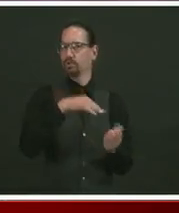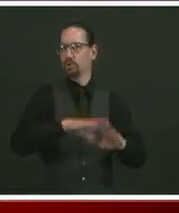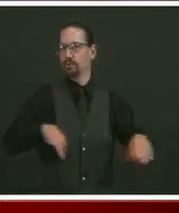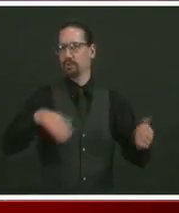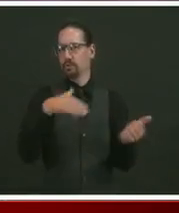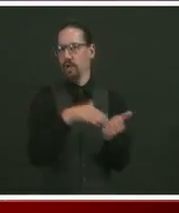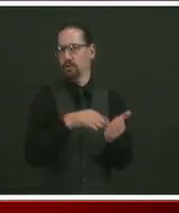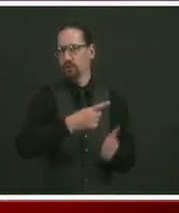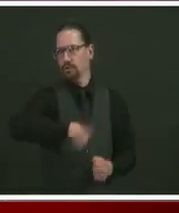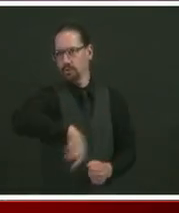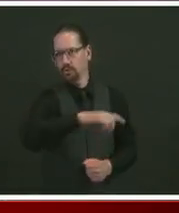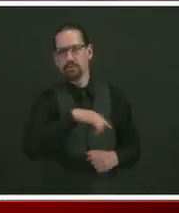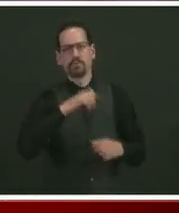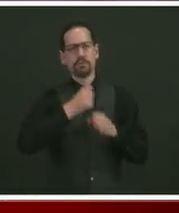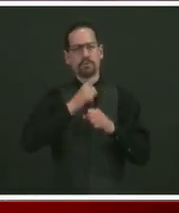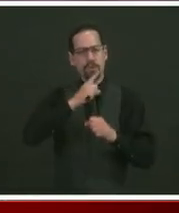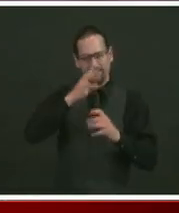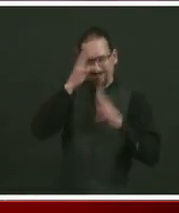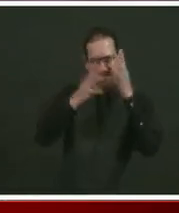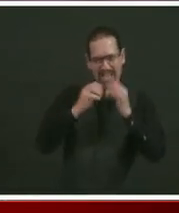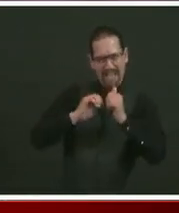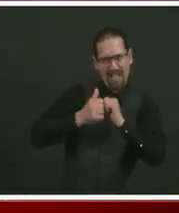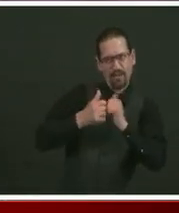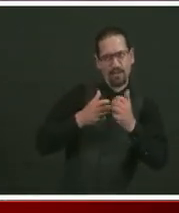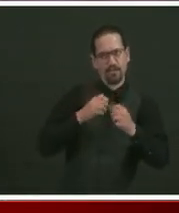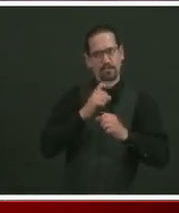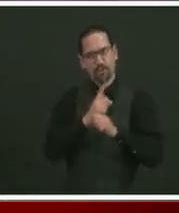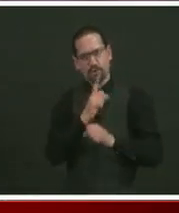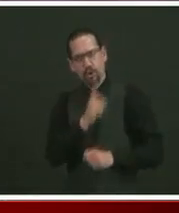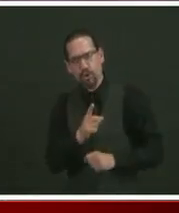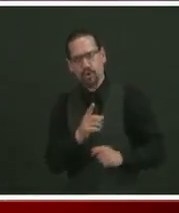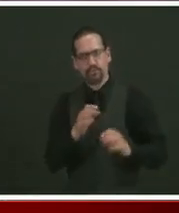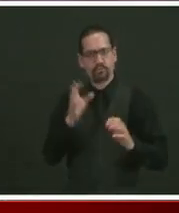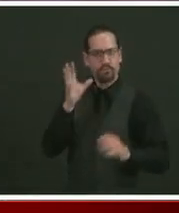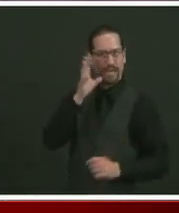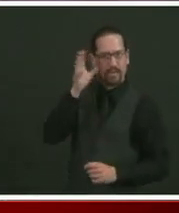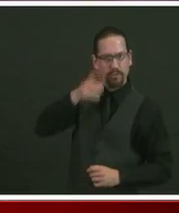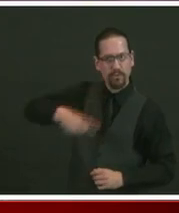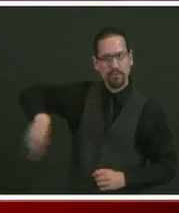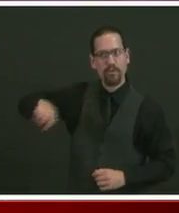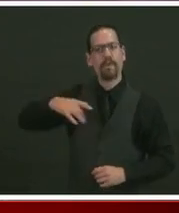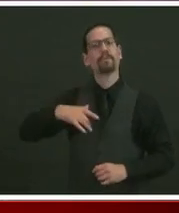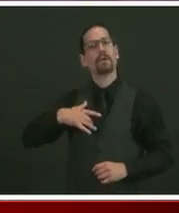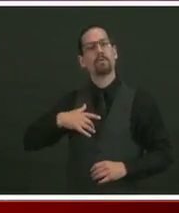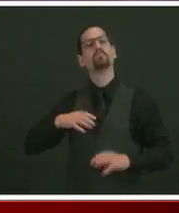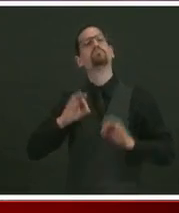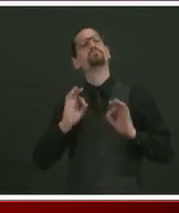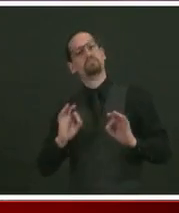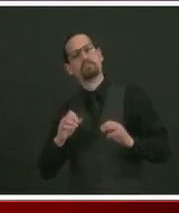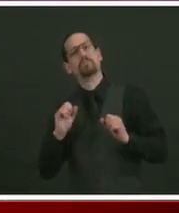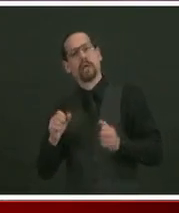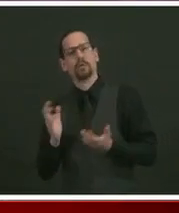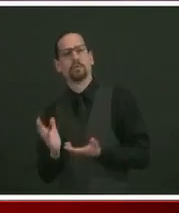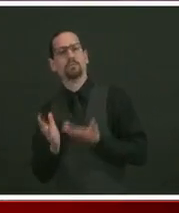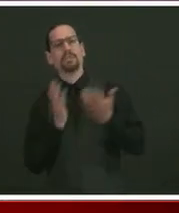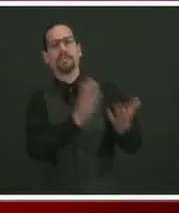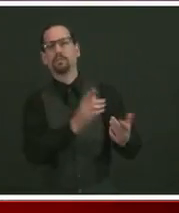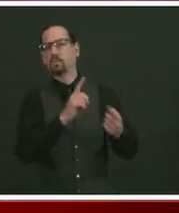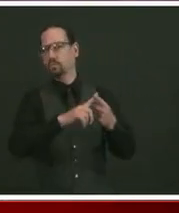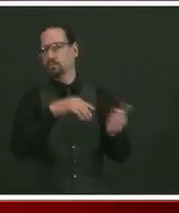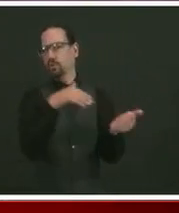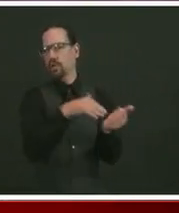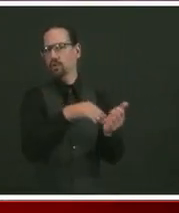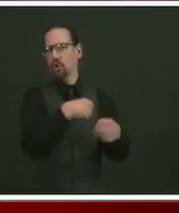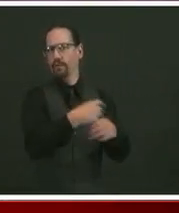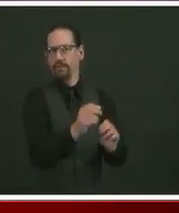with creative strategies to make sure that, you know, parents get their kids back into the pediatrician's office as quickly as possible to